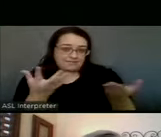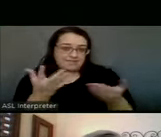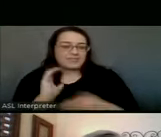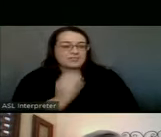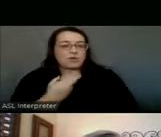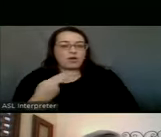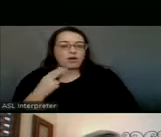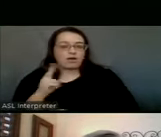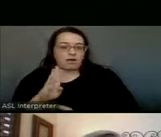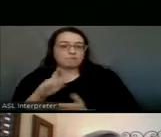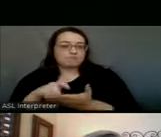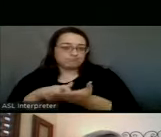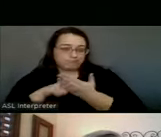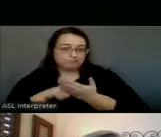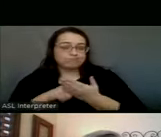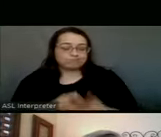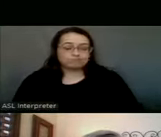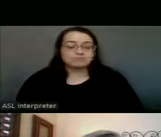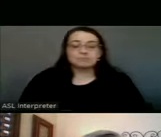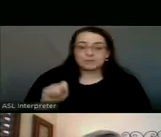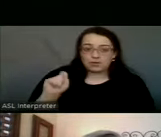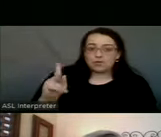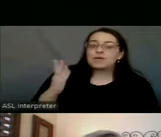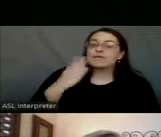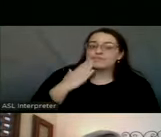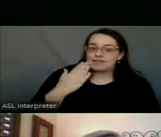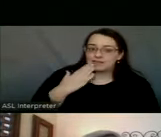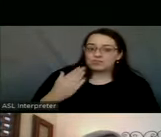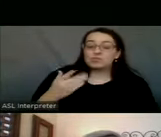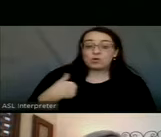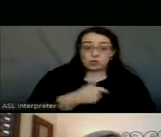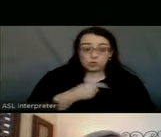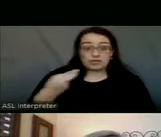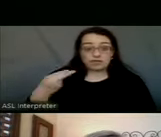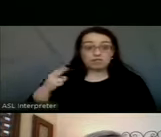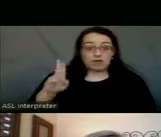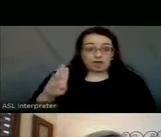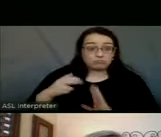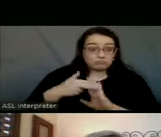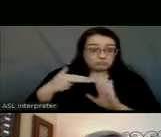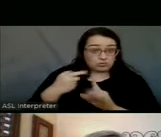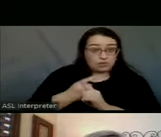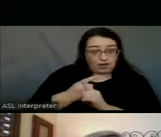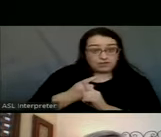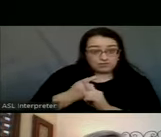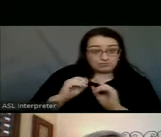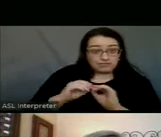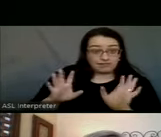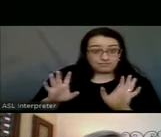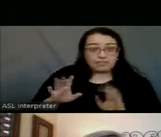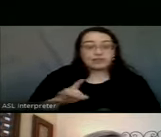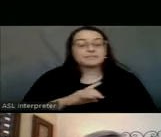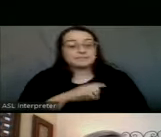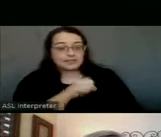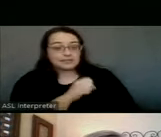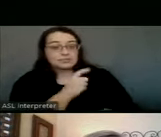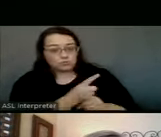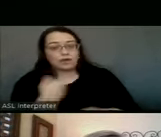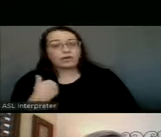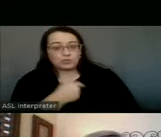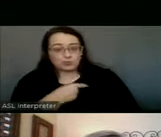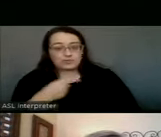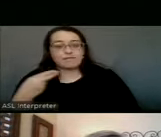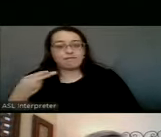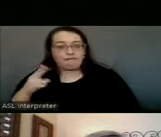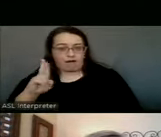Okay, thank you. And we are a hub clinic, right? Just want to clarify that. Yes, ma'am, we are a